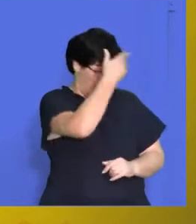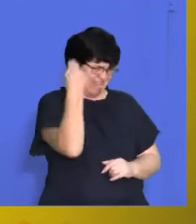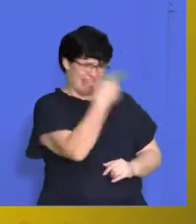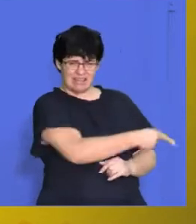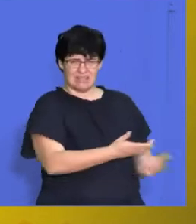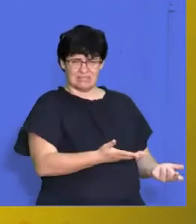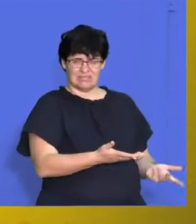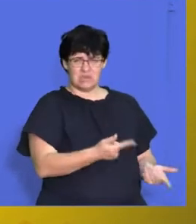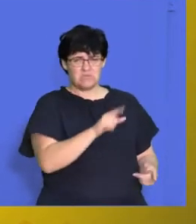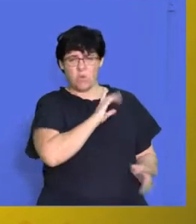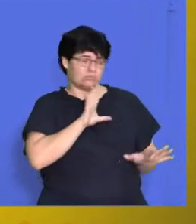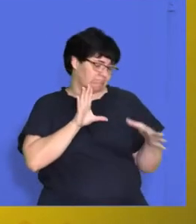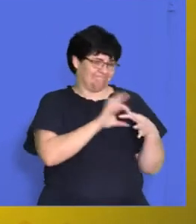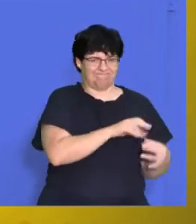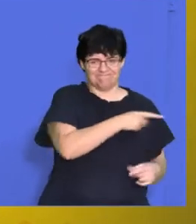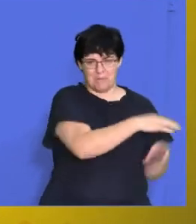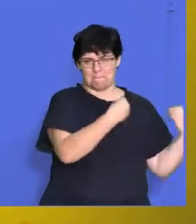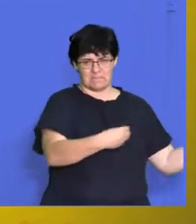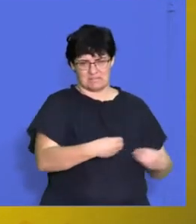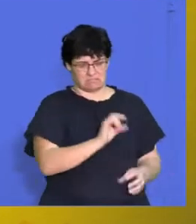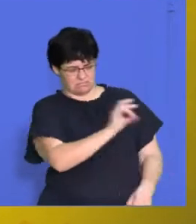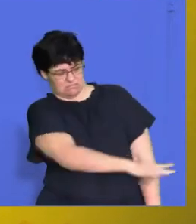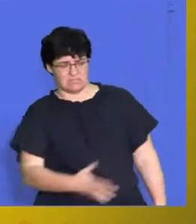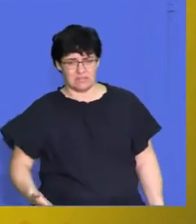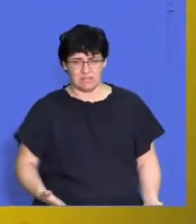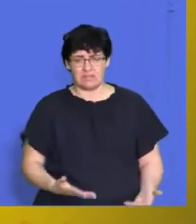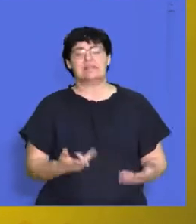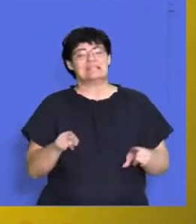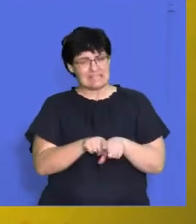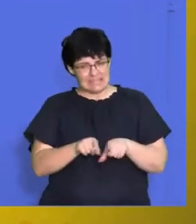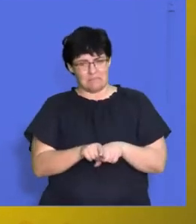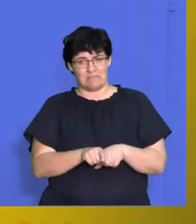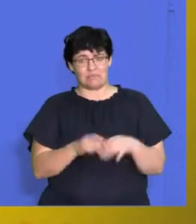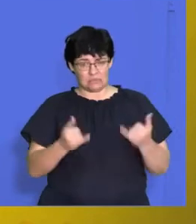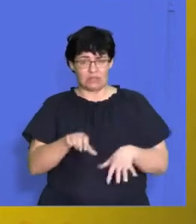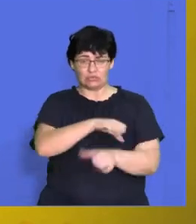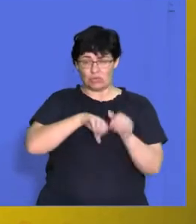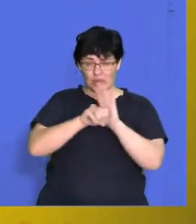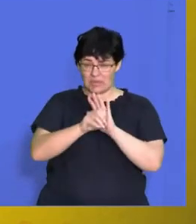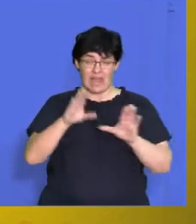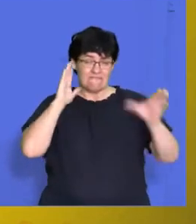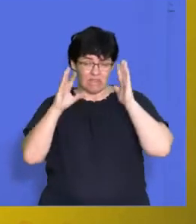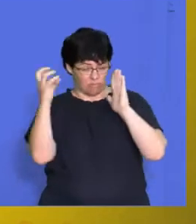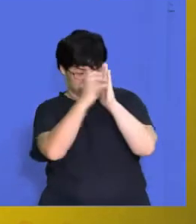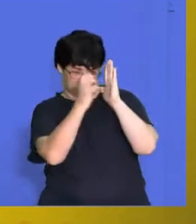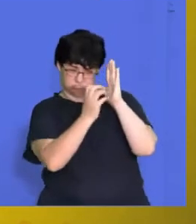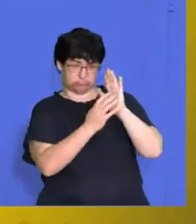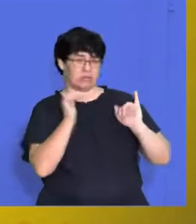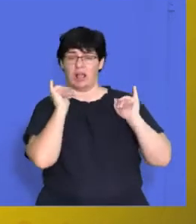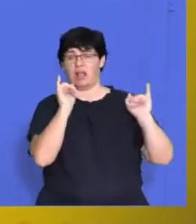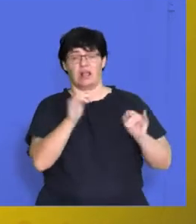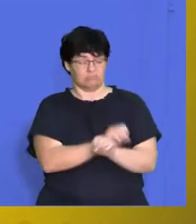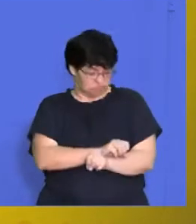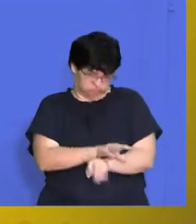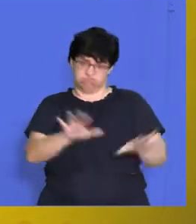doing. No one wants to be a part of your business. And especially in the day and age of social media where bad publicity can go